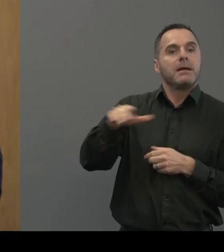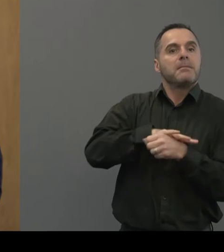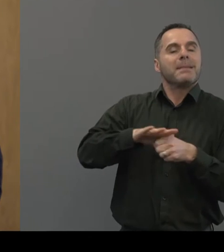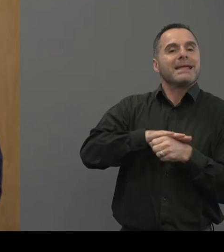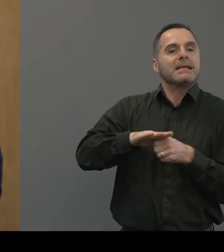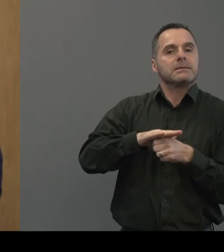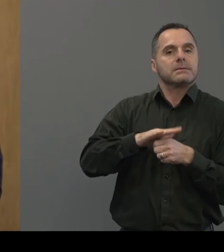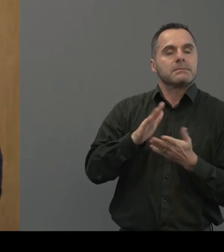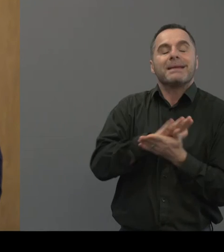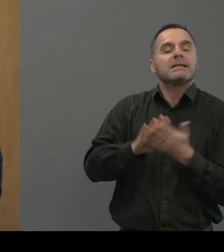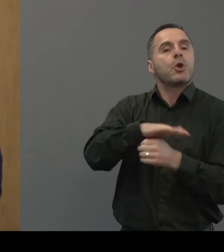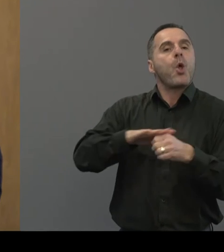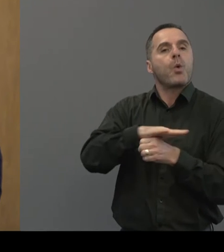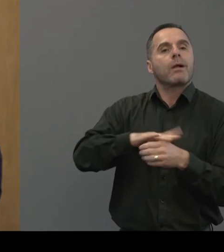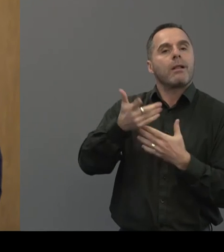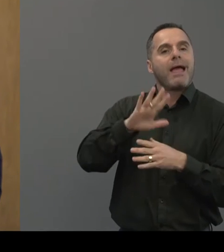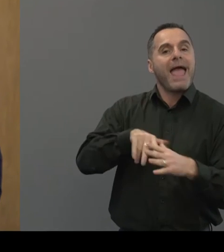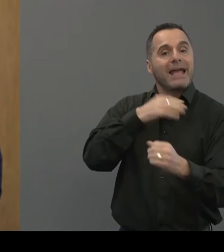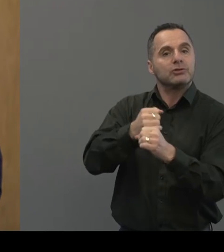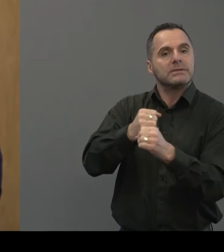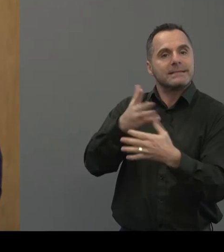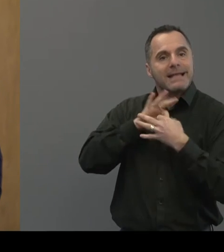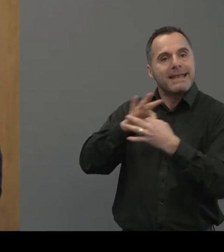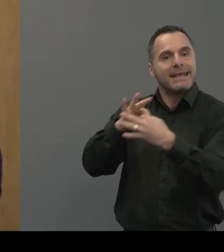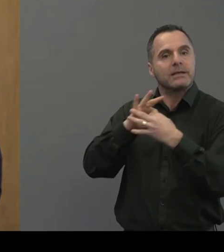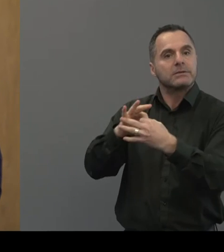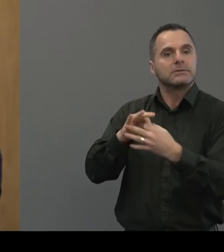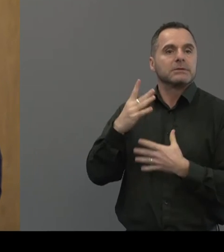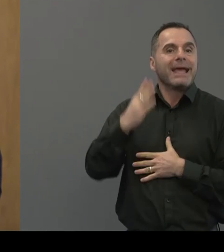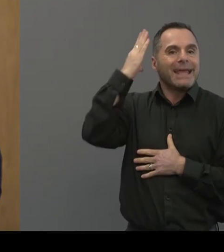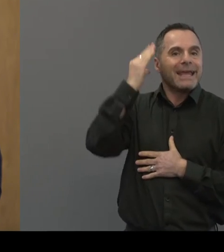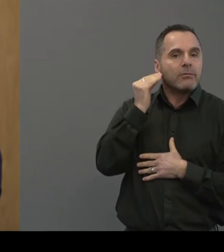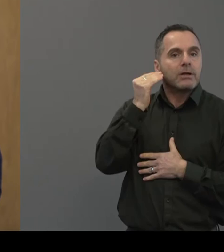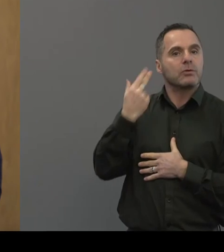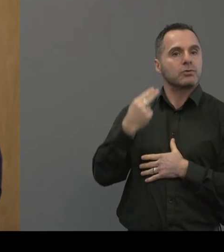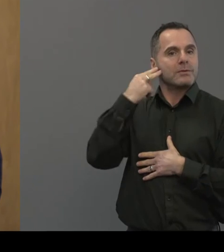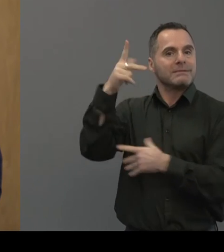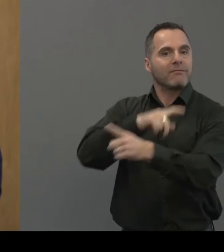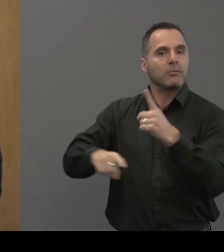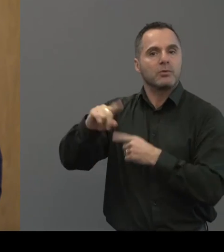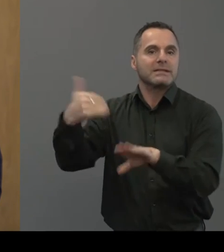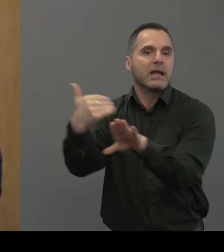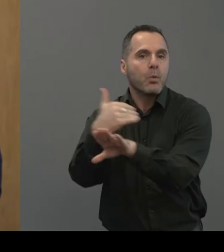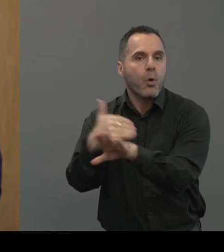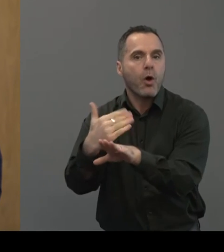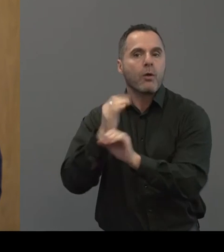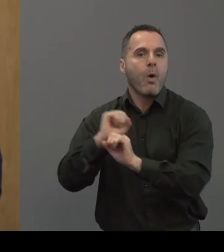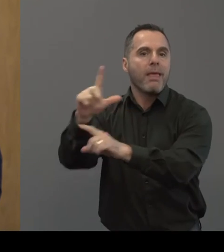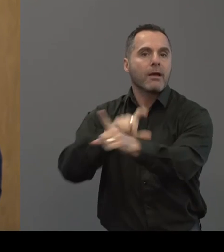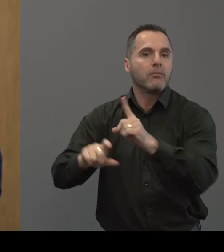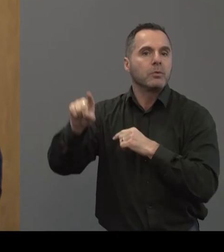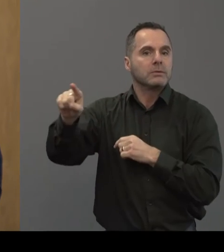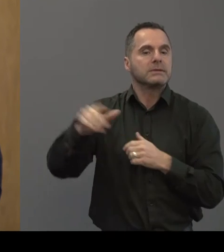connect those with hearing loss and deafness to the resources they need in the workplace or in their communities.